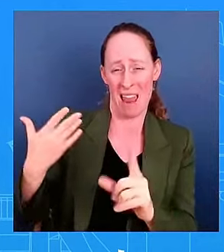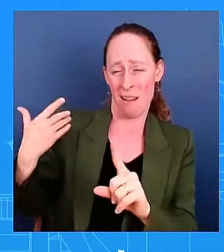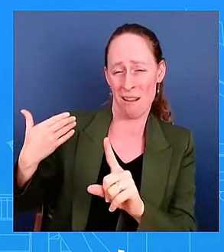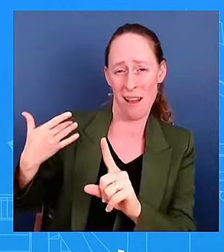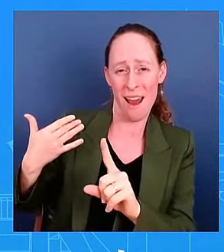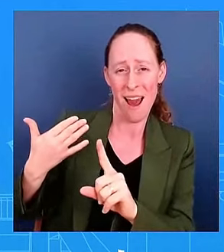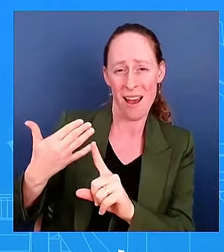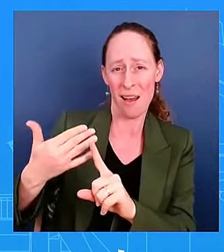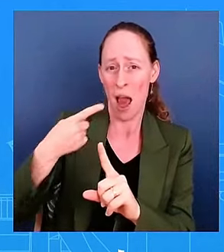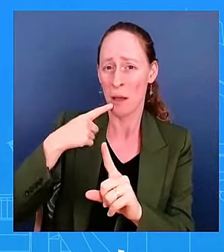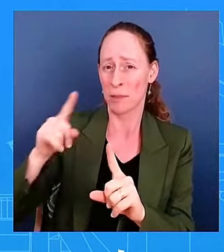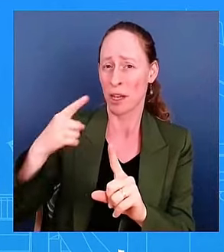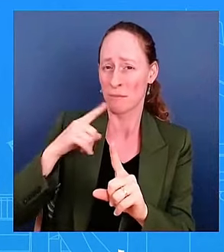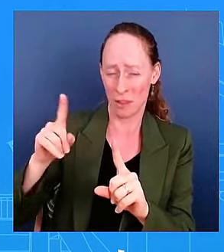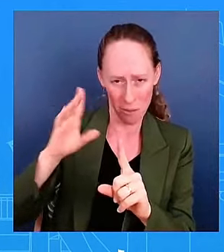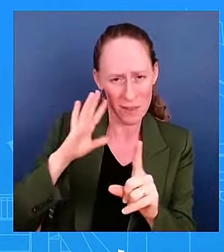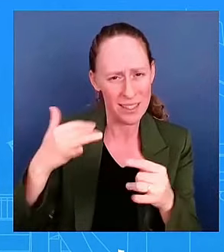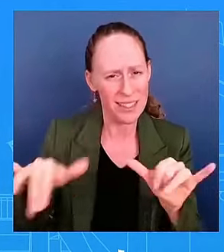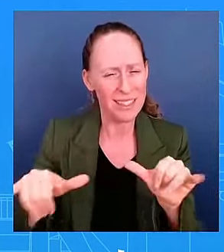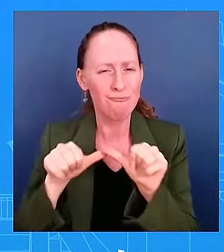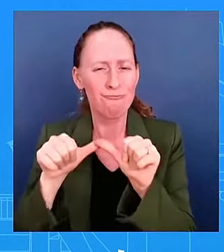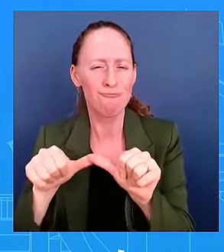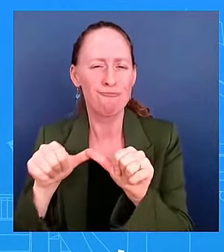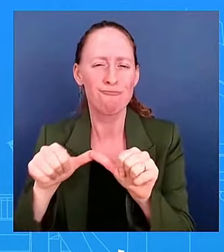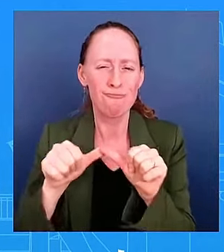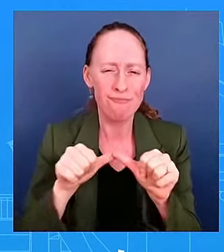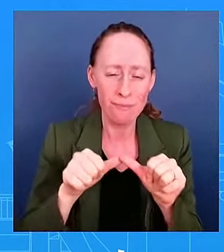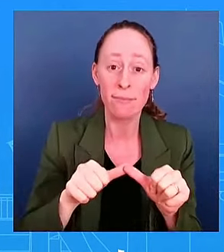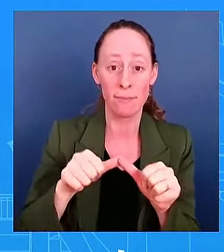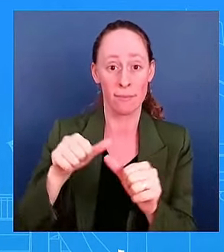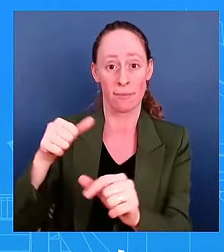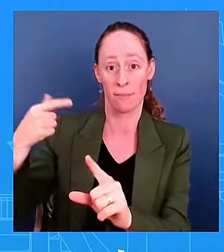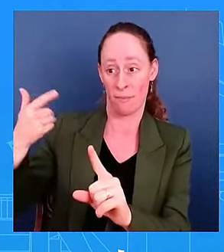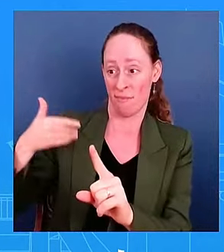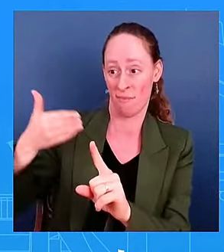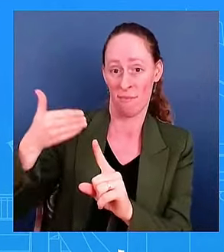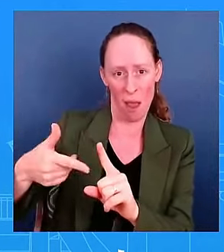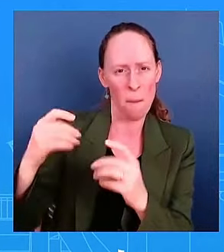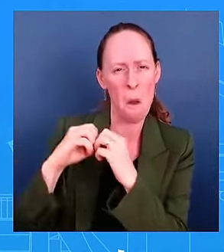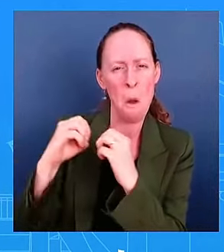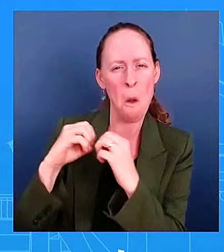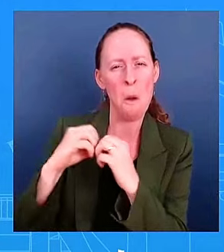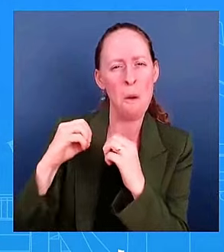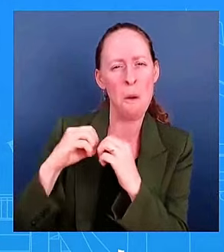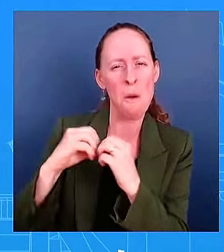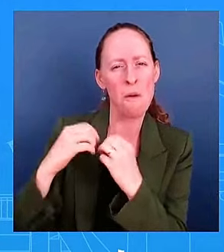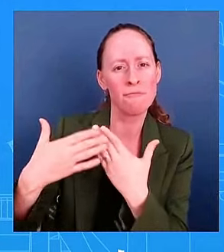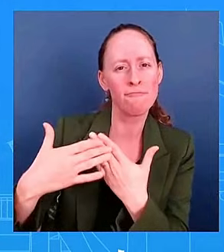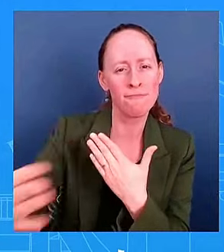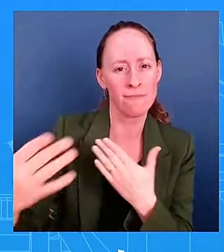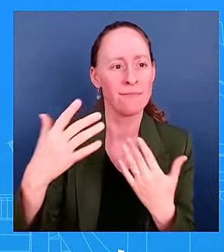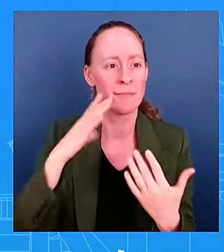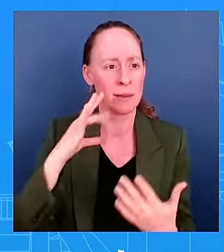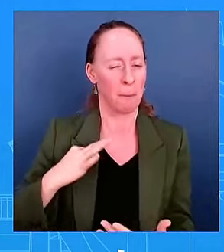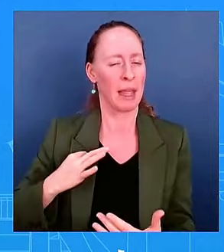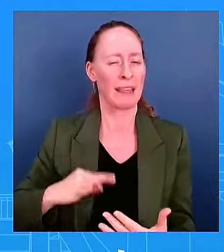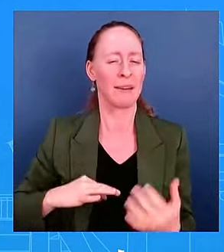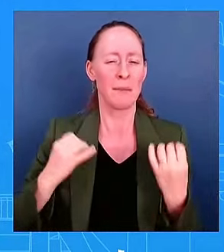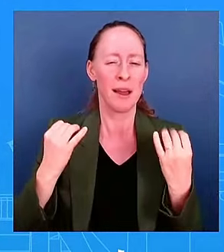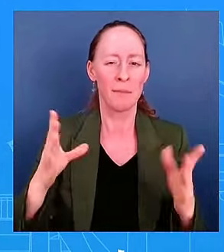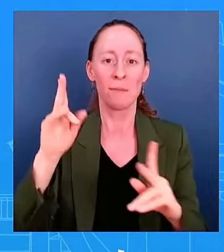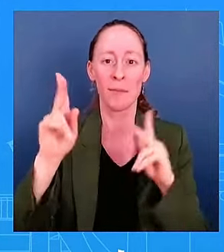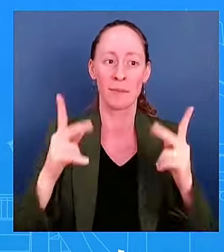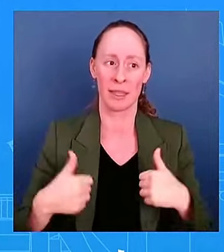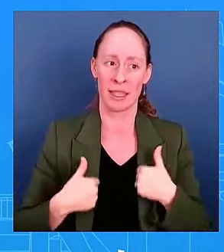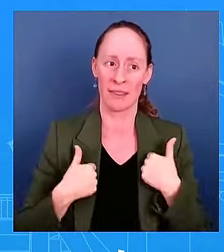And that is what the president is focused on continuing to deliver for the American people. And he looks forward to doing that. Go ahead. The NATO summit is coming